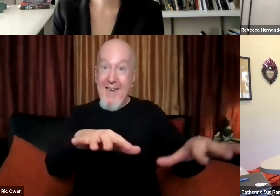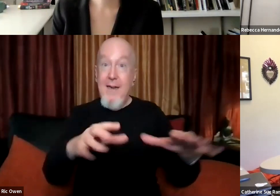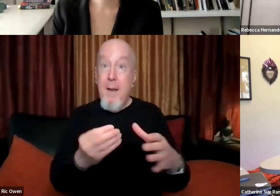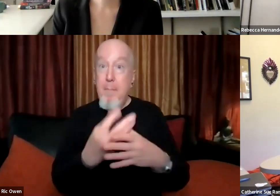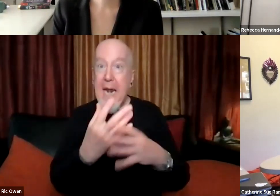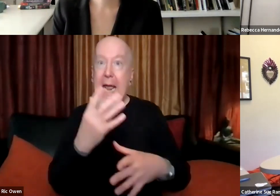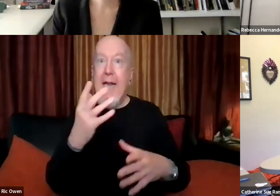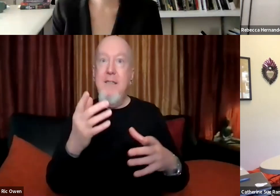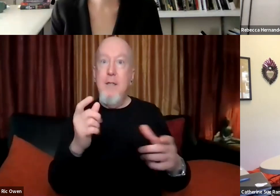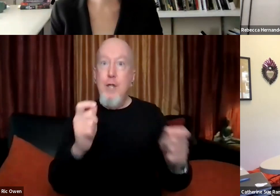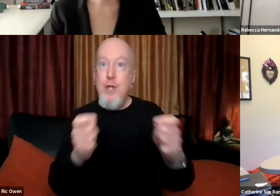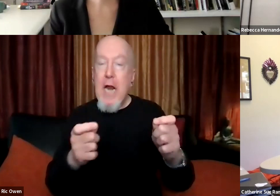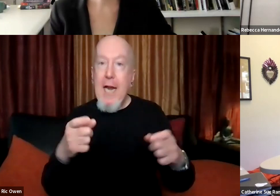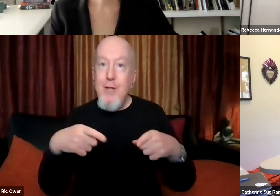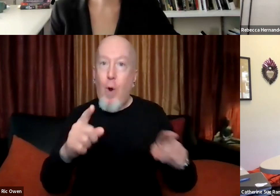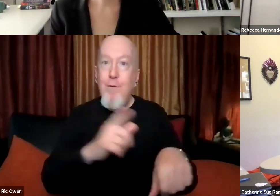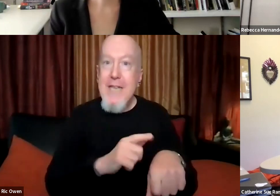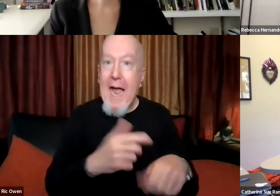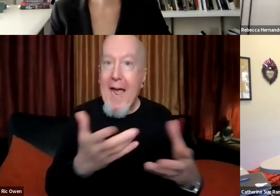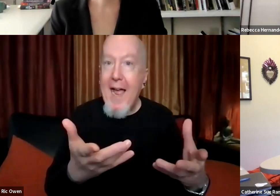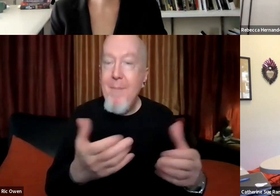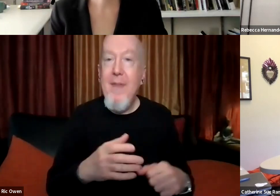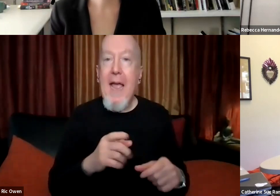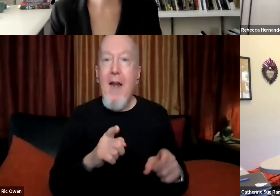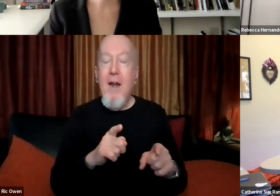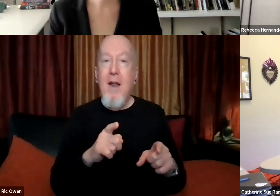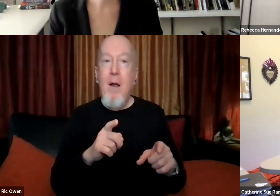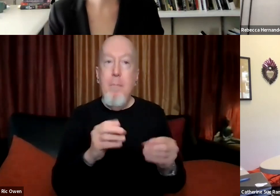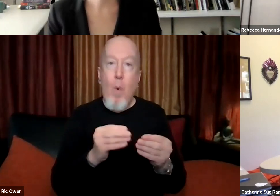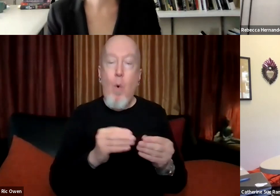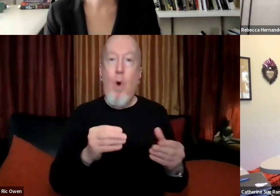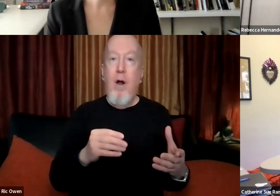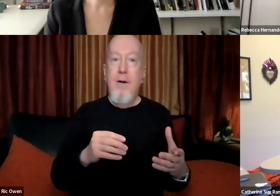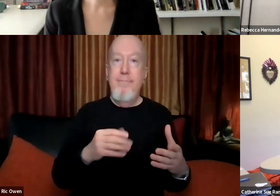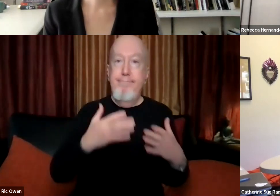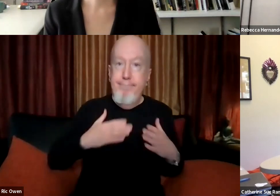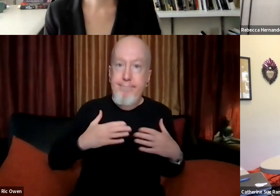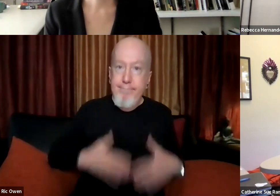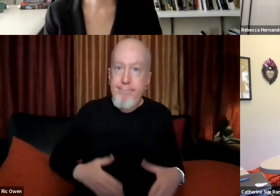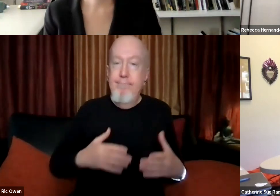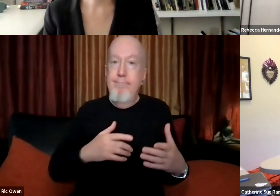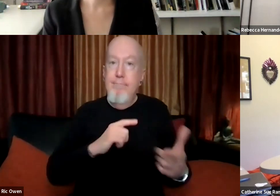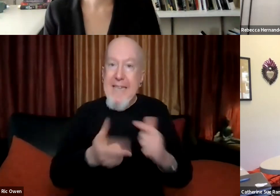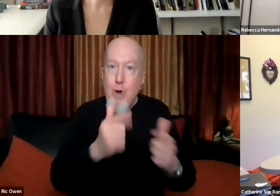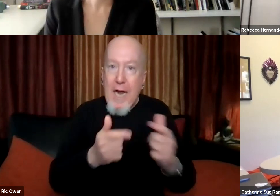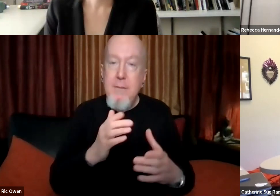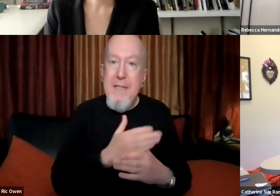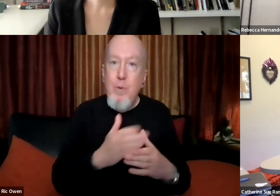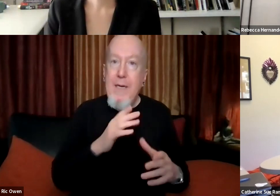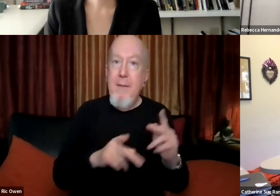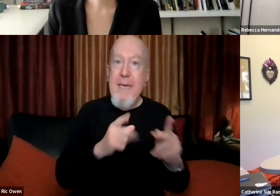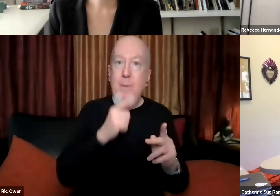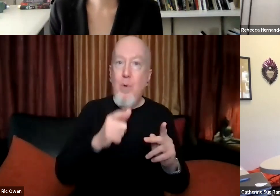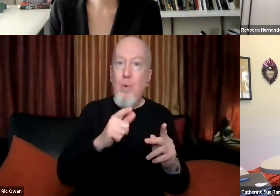they involve more interaction, you know, between spectators or participants and